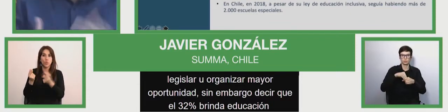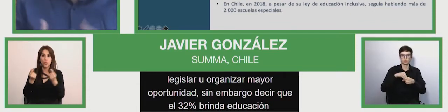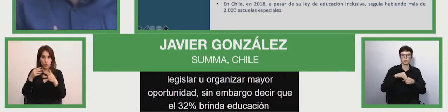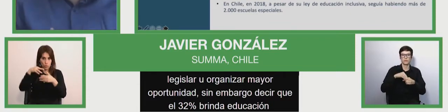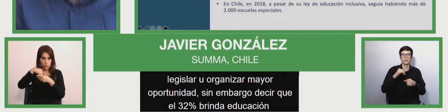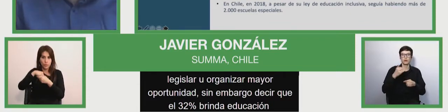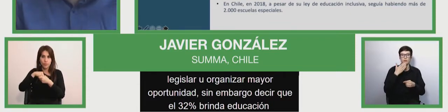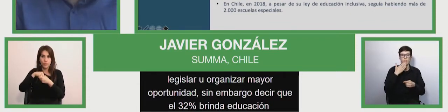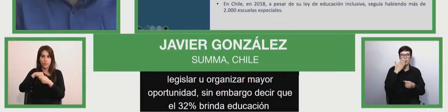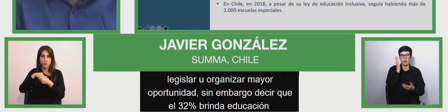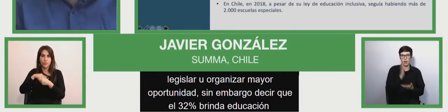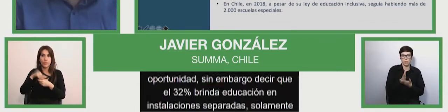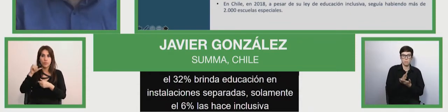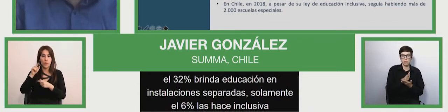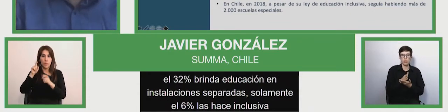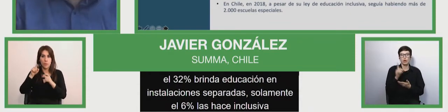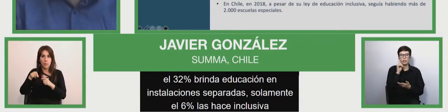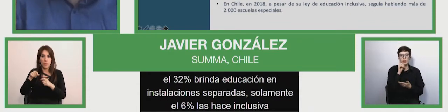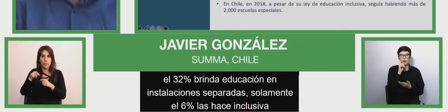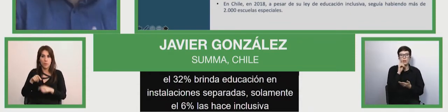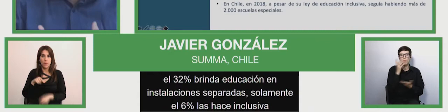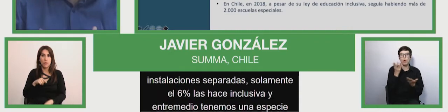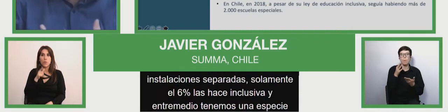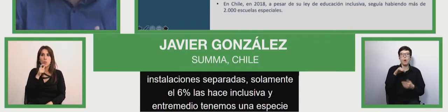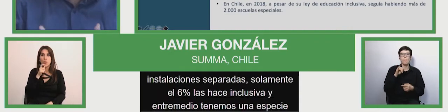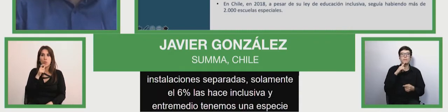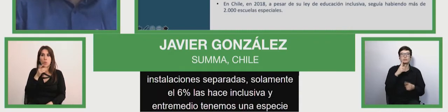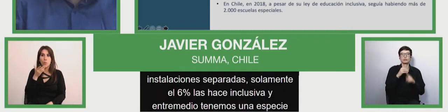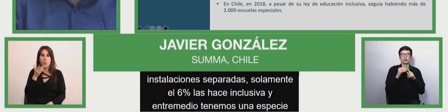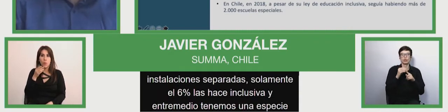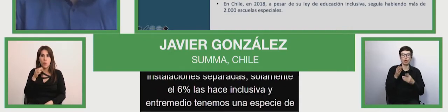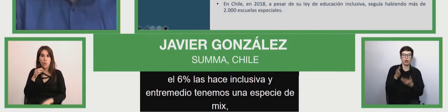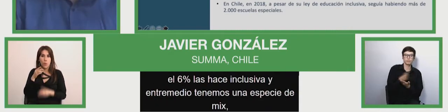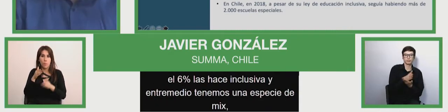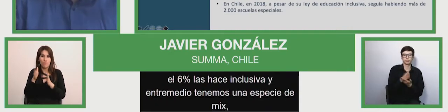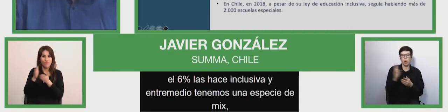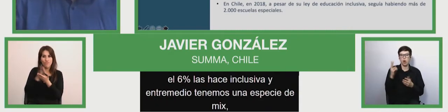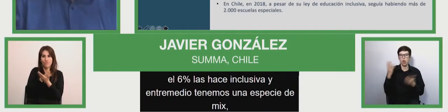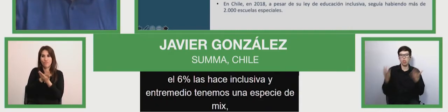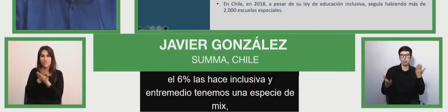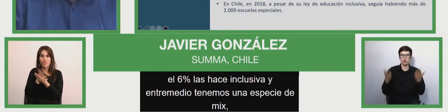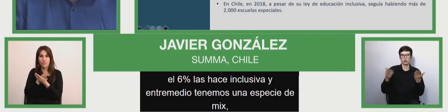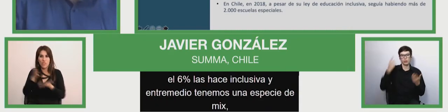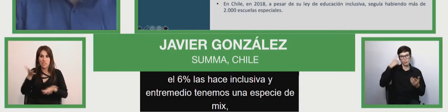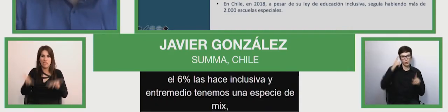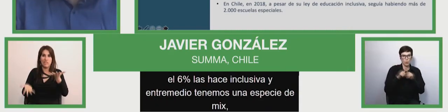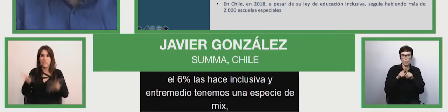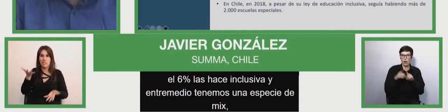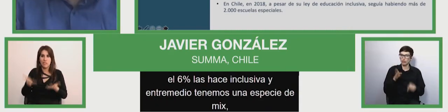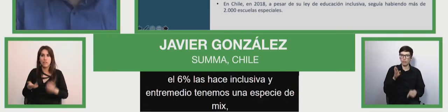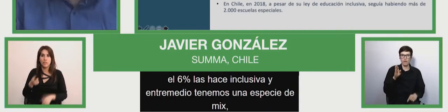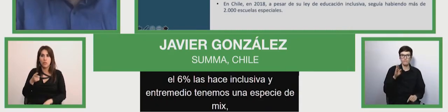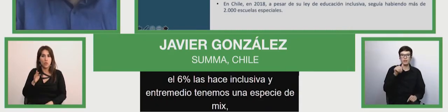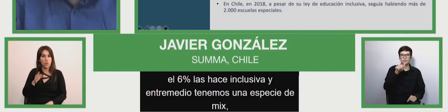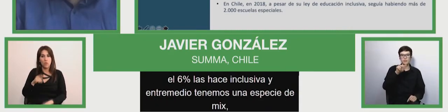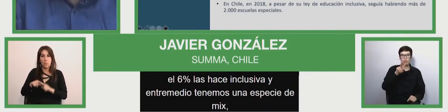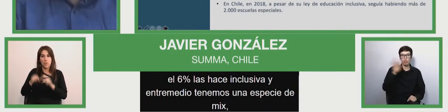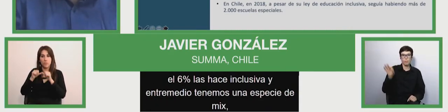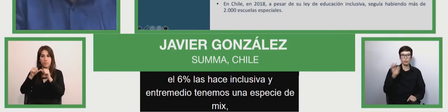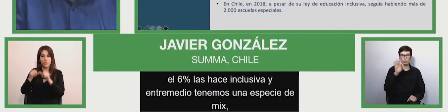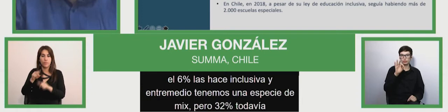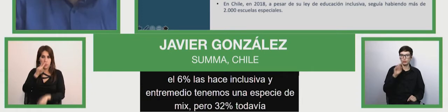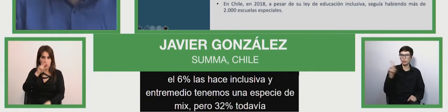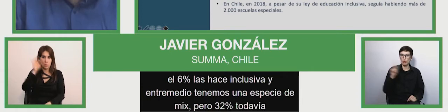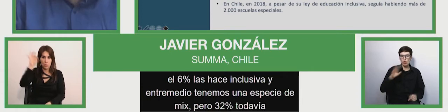So 42% still do not include normally people who